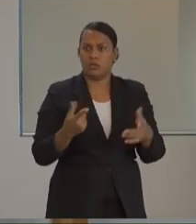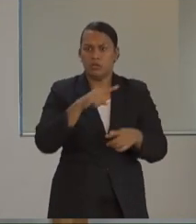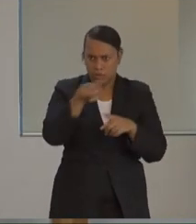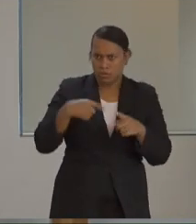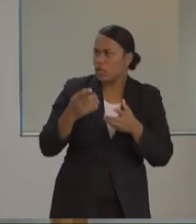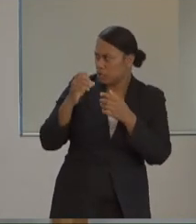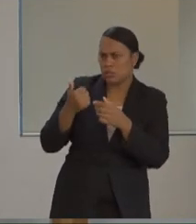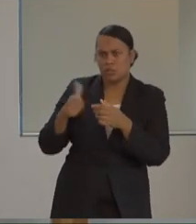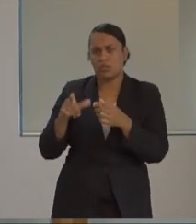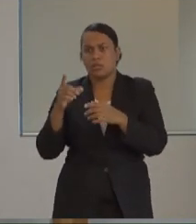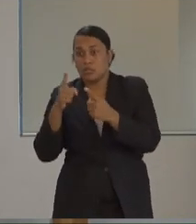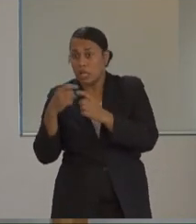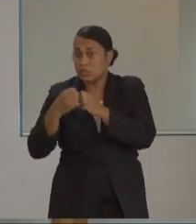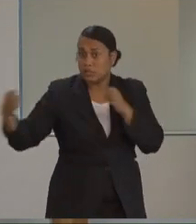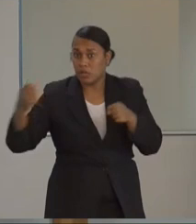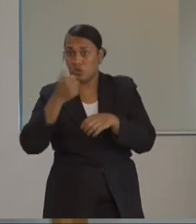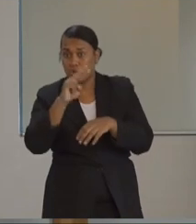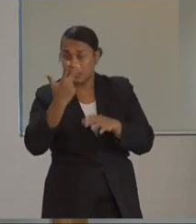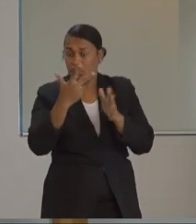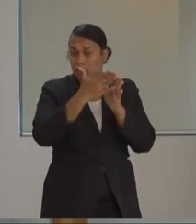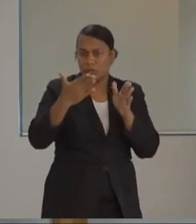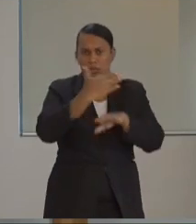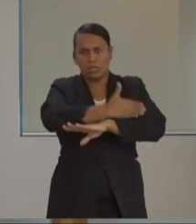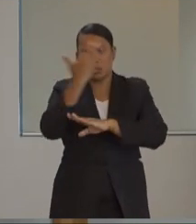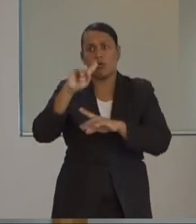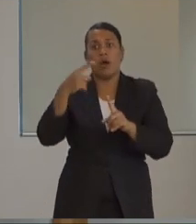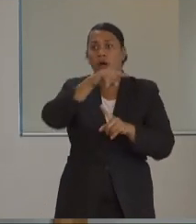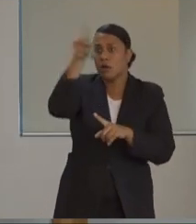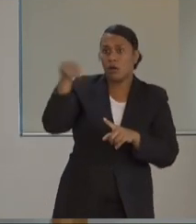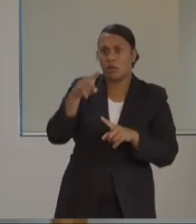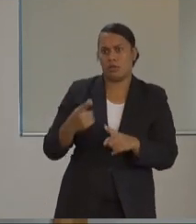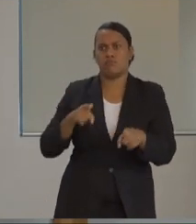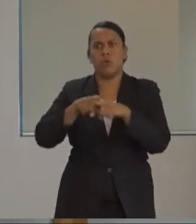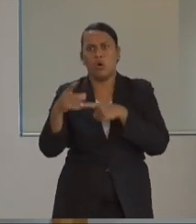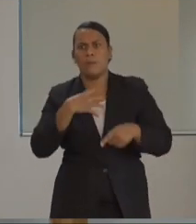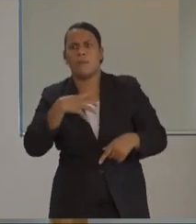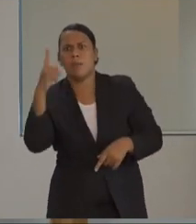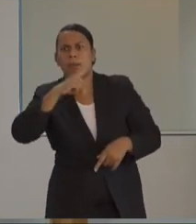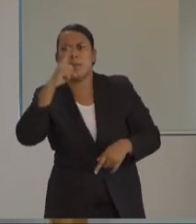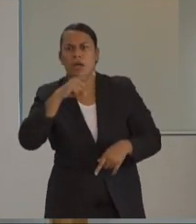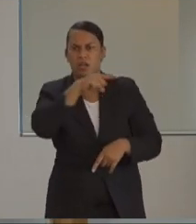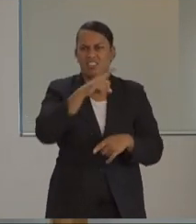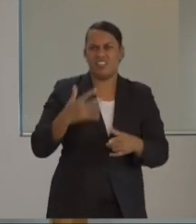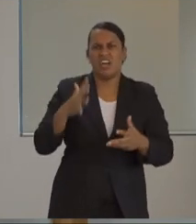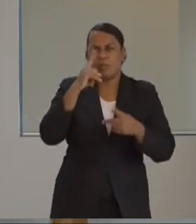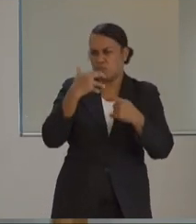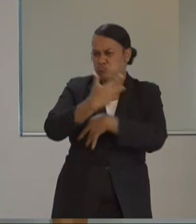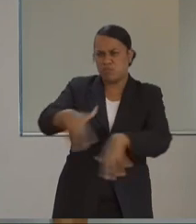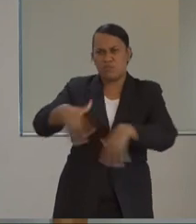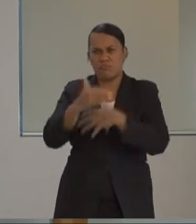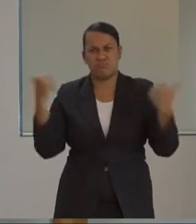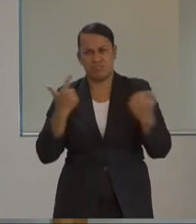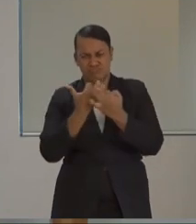But then remember that they have very high populations and so they're testing more, but standardised for their population and